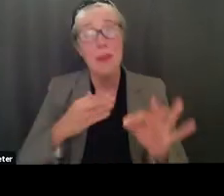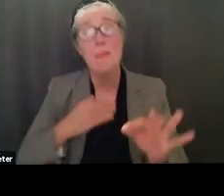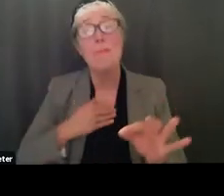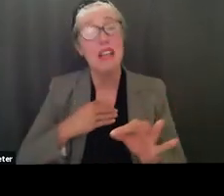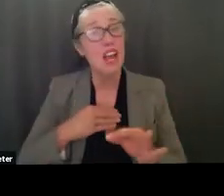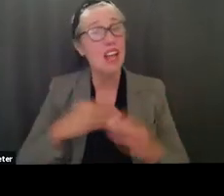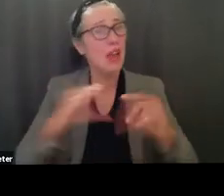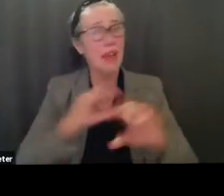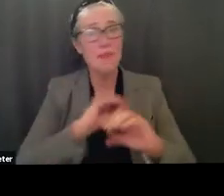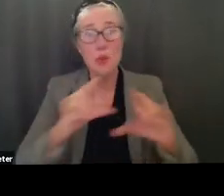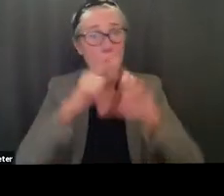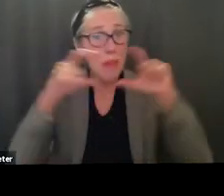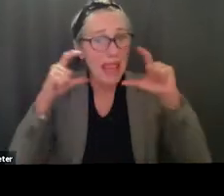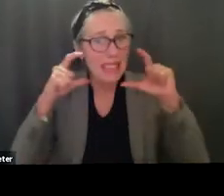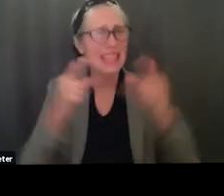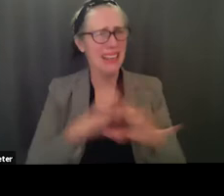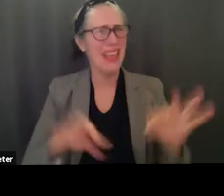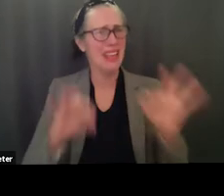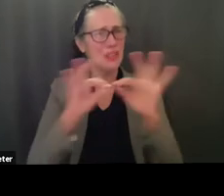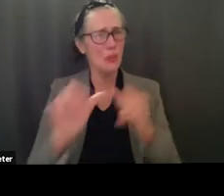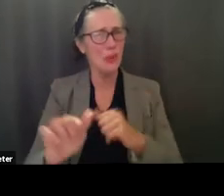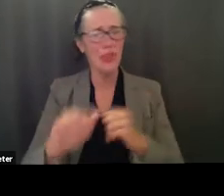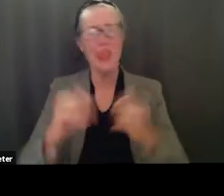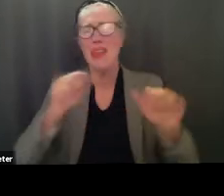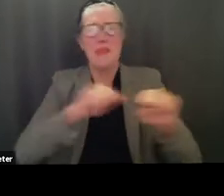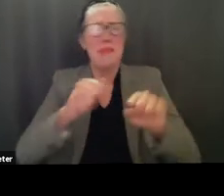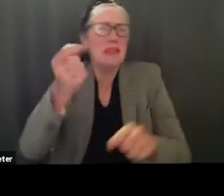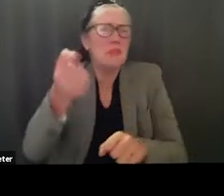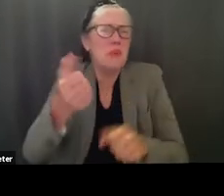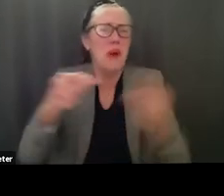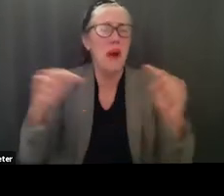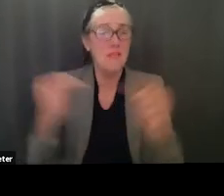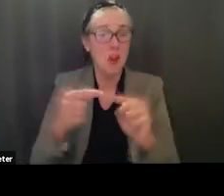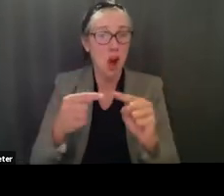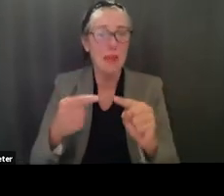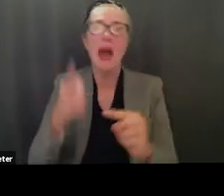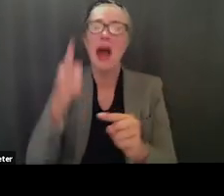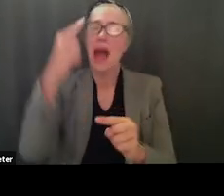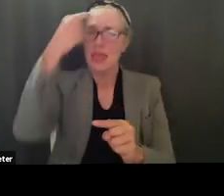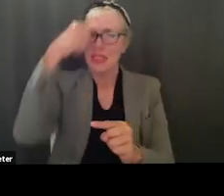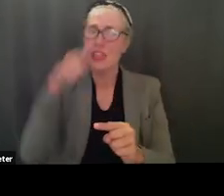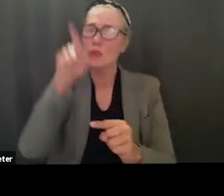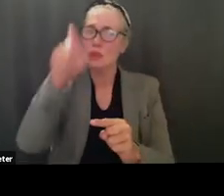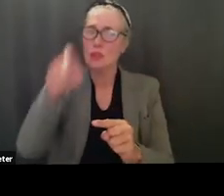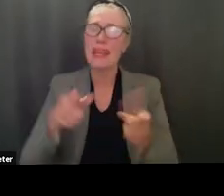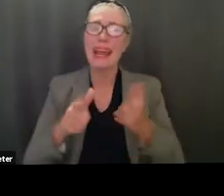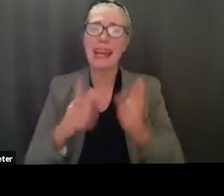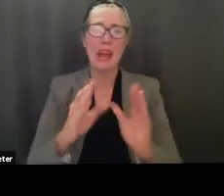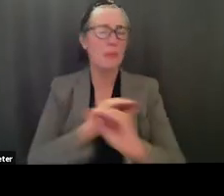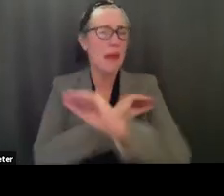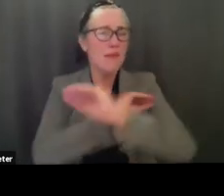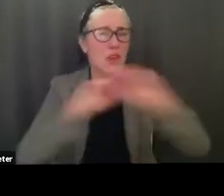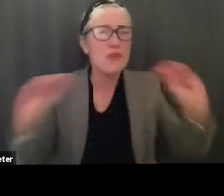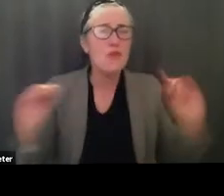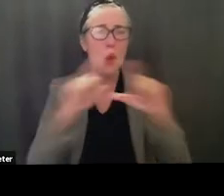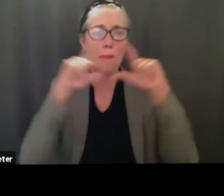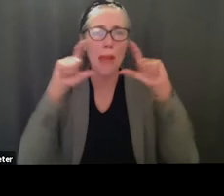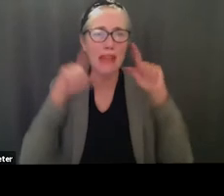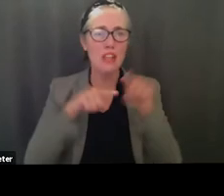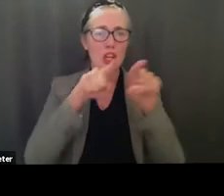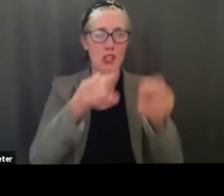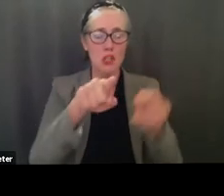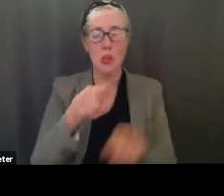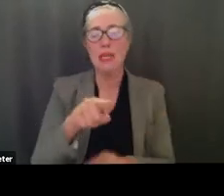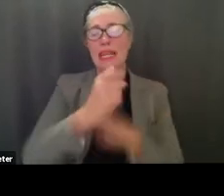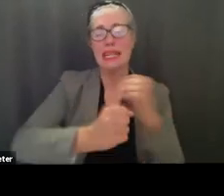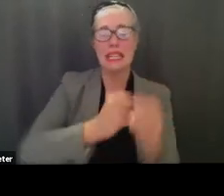wearing voluntary for the 2021-2022 school year let our kids breathe let our kids share their smiles with their friends and teachers